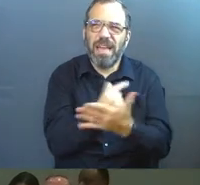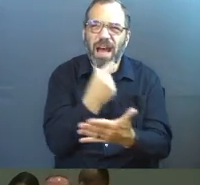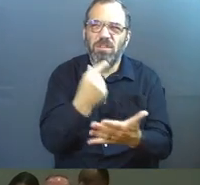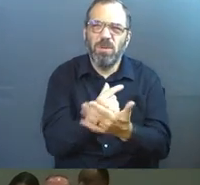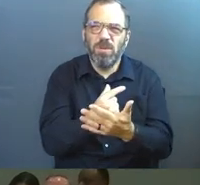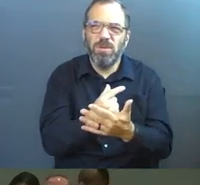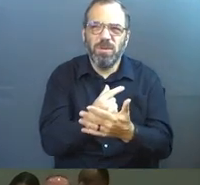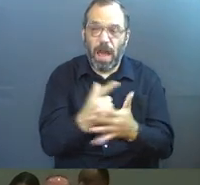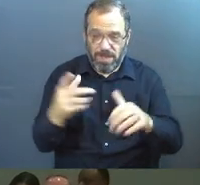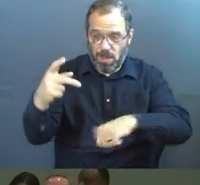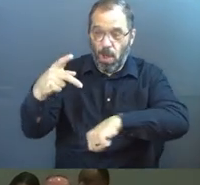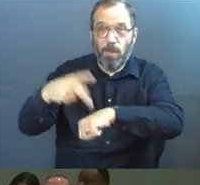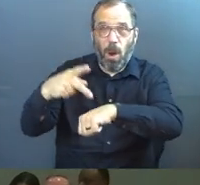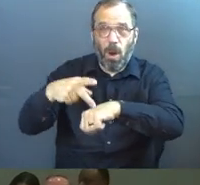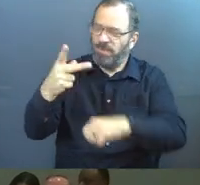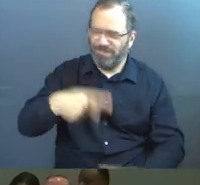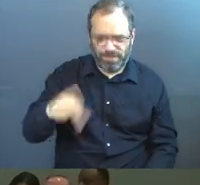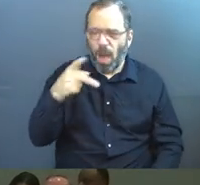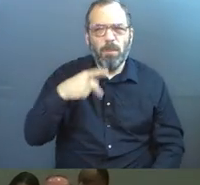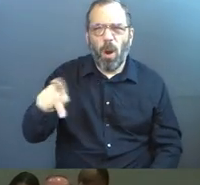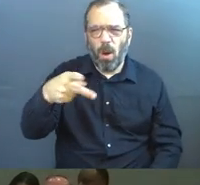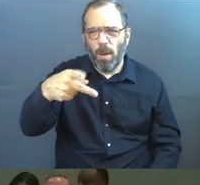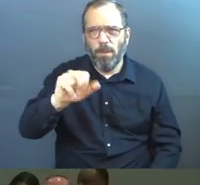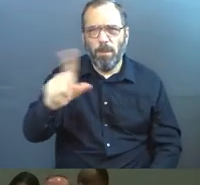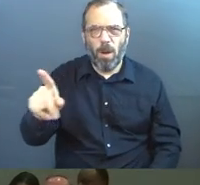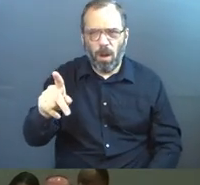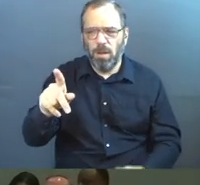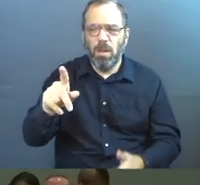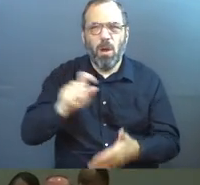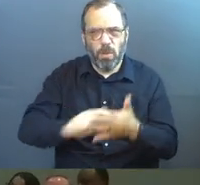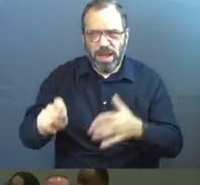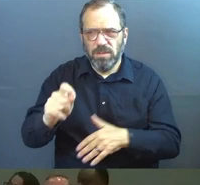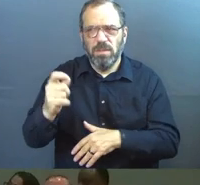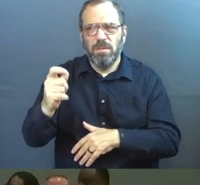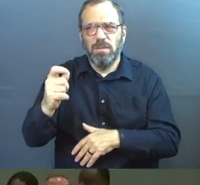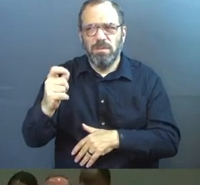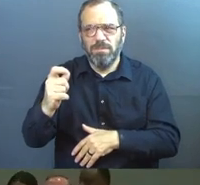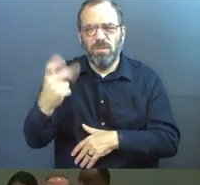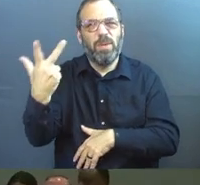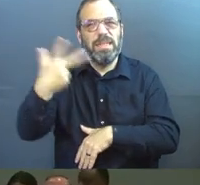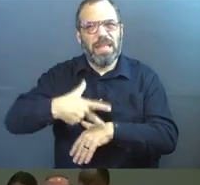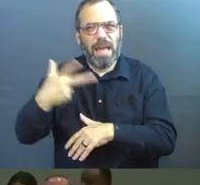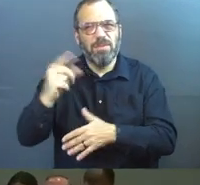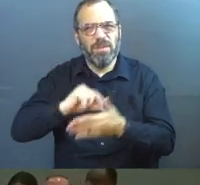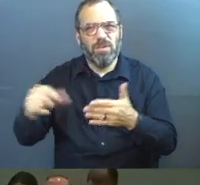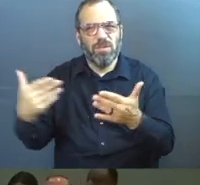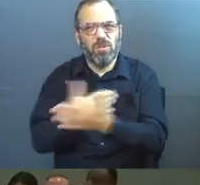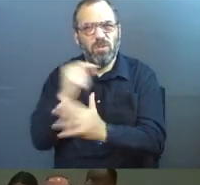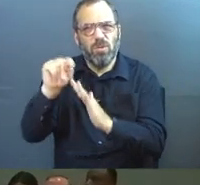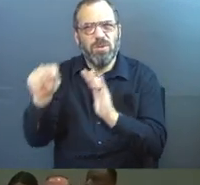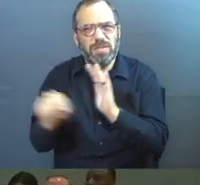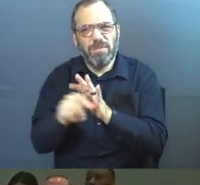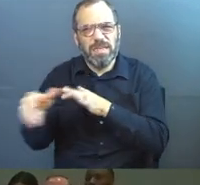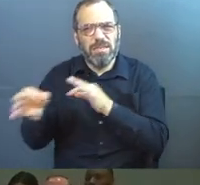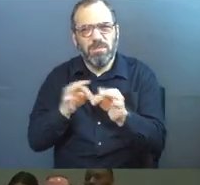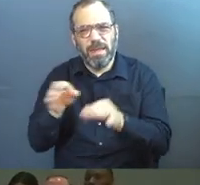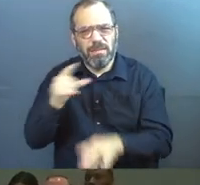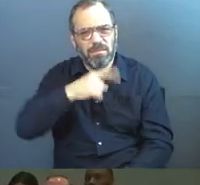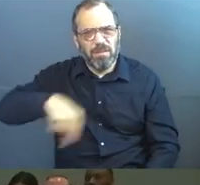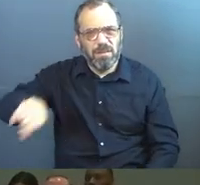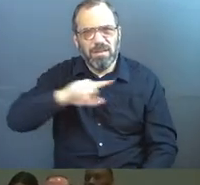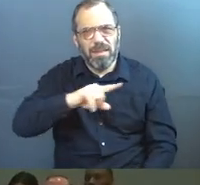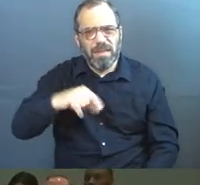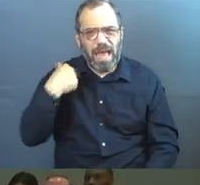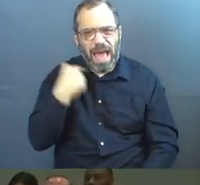The apostle Paul actually quotes this exact verse at least three times in the New Testament when he's trying to explain to people